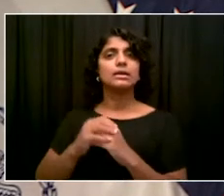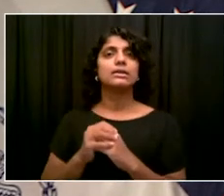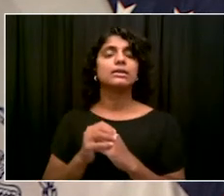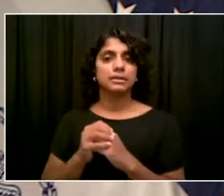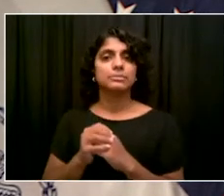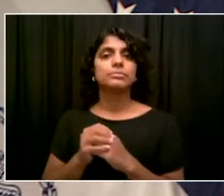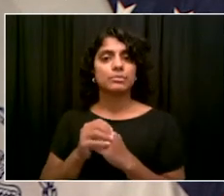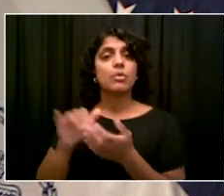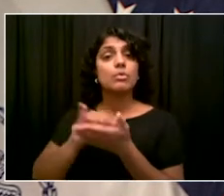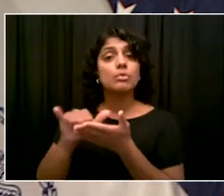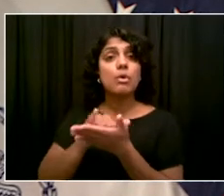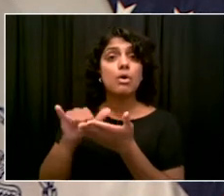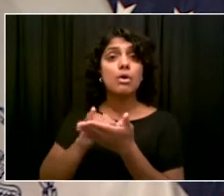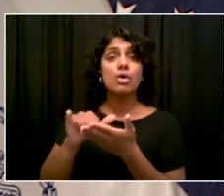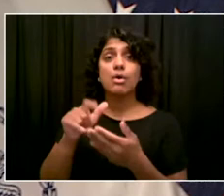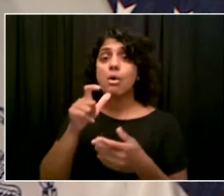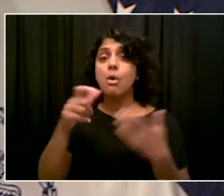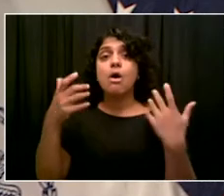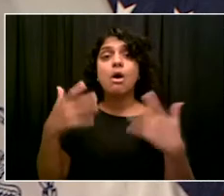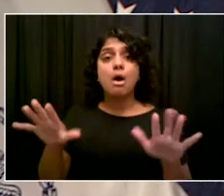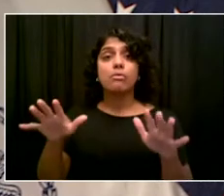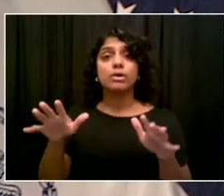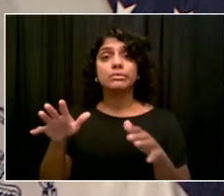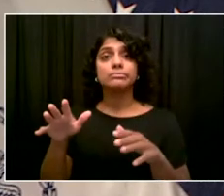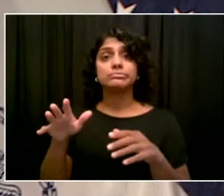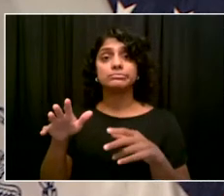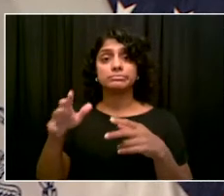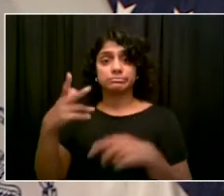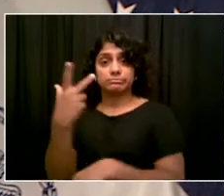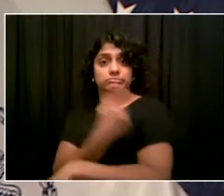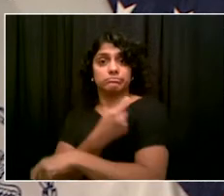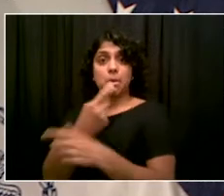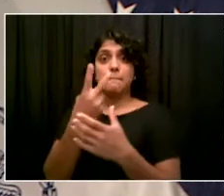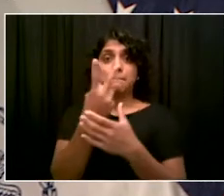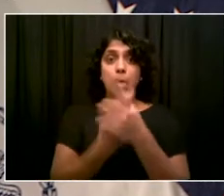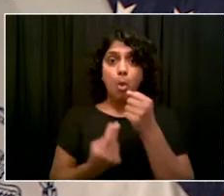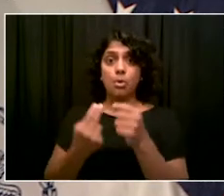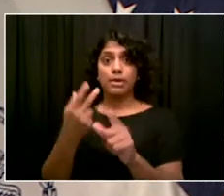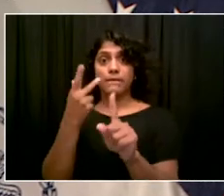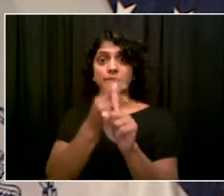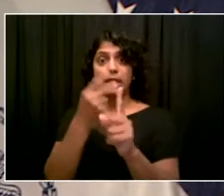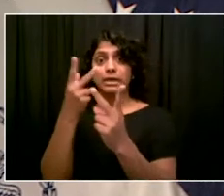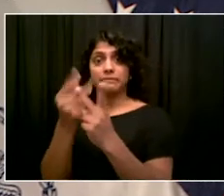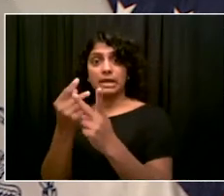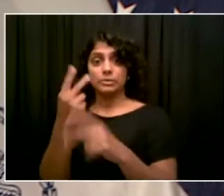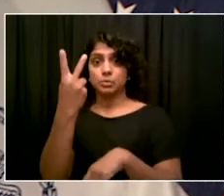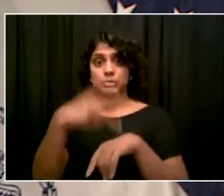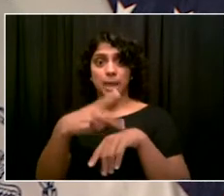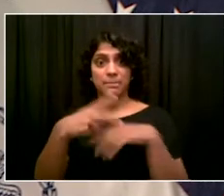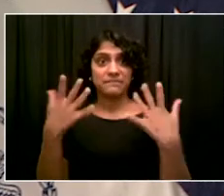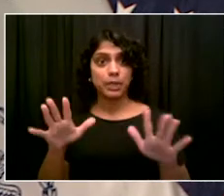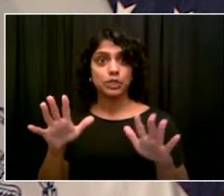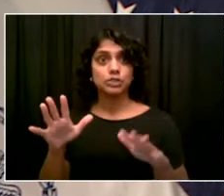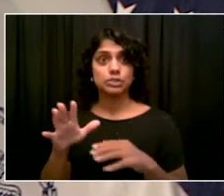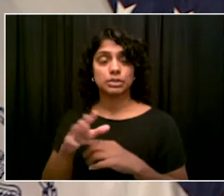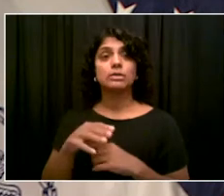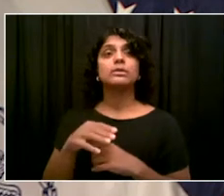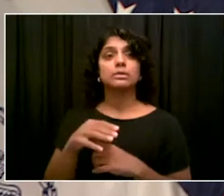folks who have had at least one dose and therefore have some protection, and overwhelmingly folks who get one dose do come back and get the second.